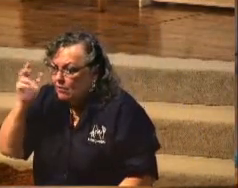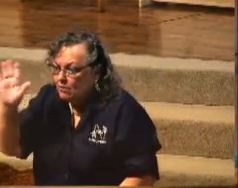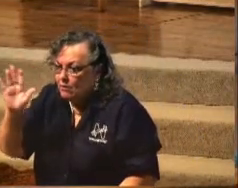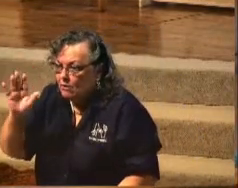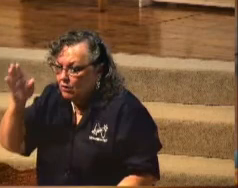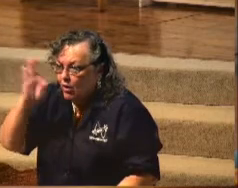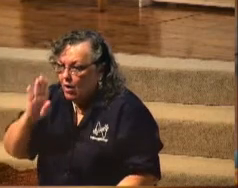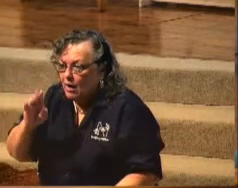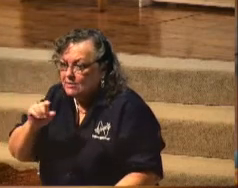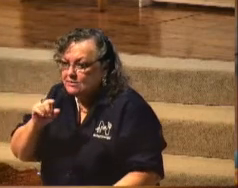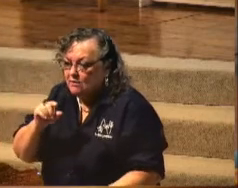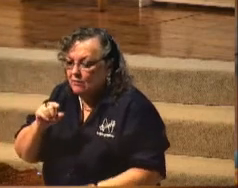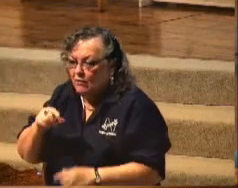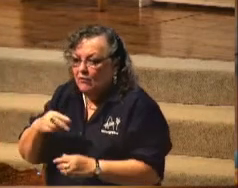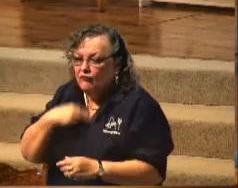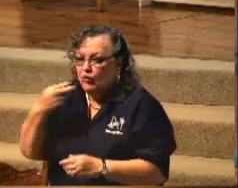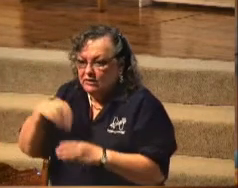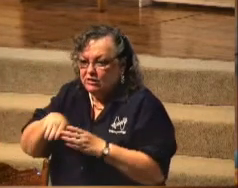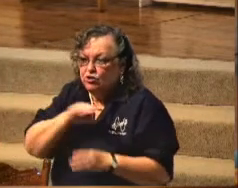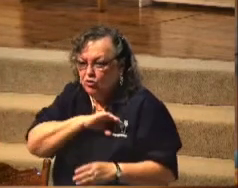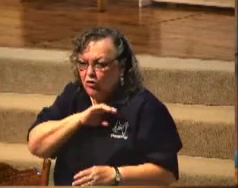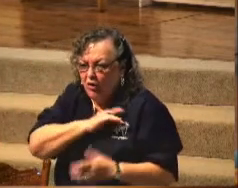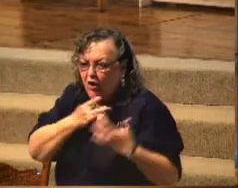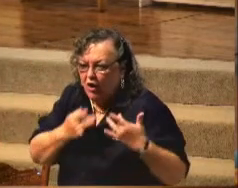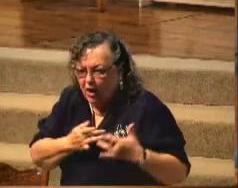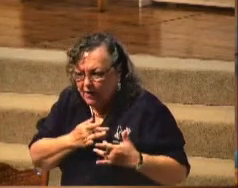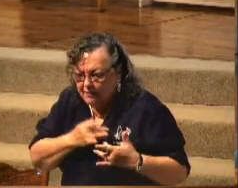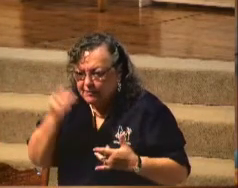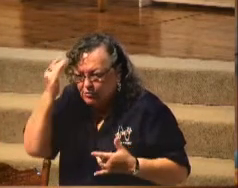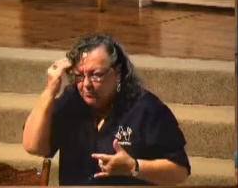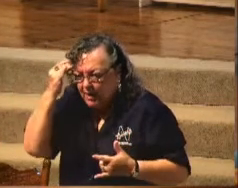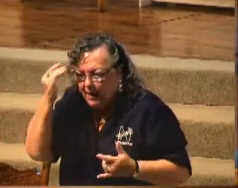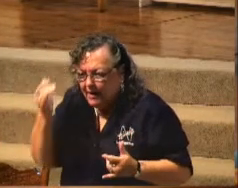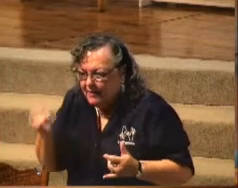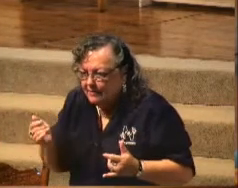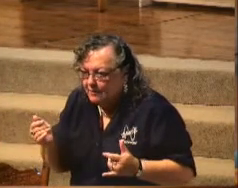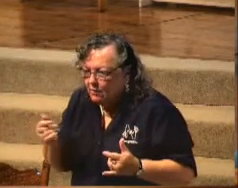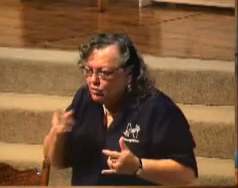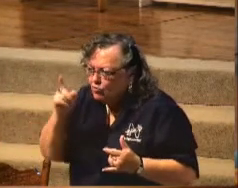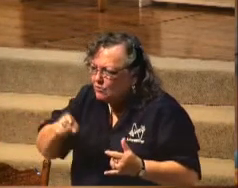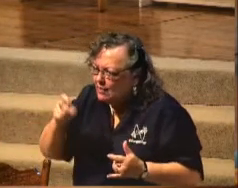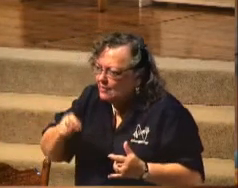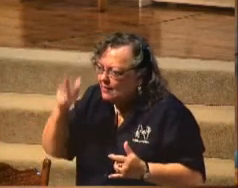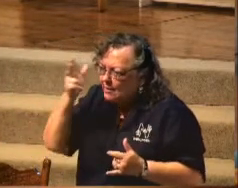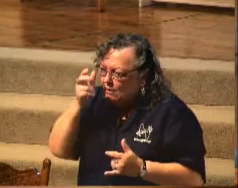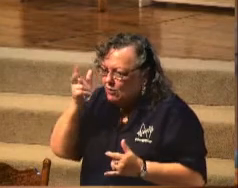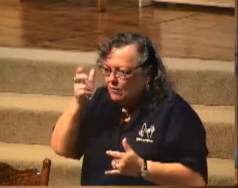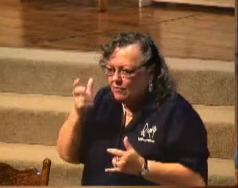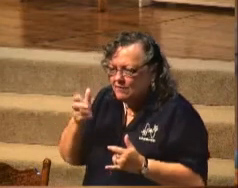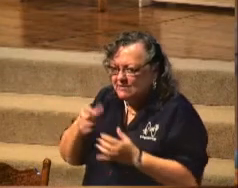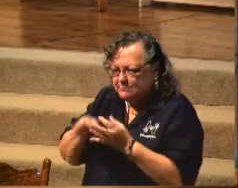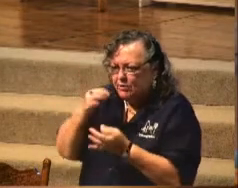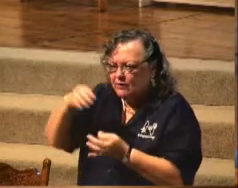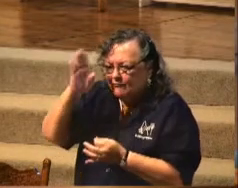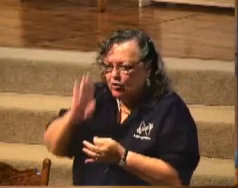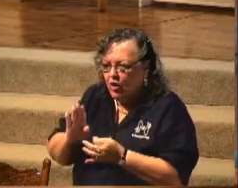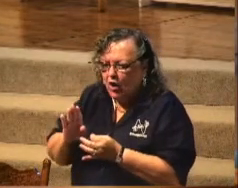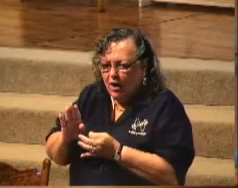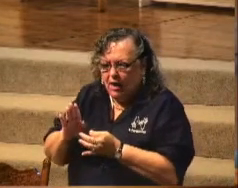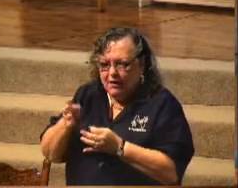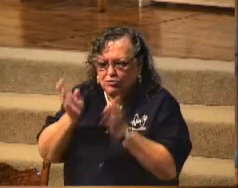of God, not just the Bible. You need to hear the Spirit of God speaking to you. Listen.